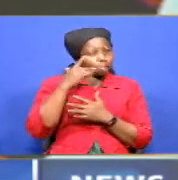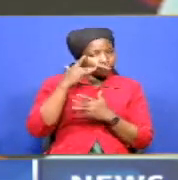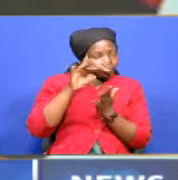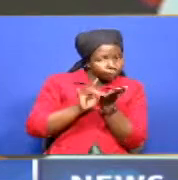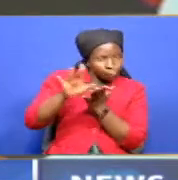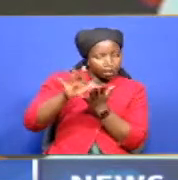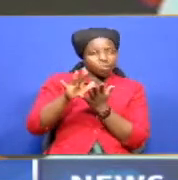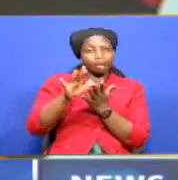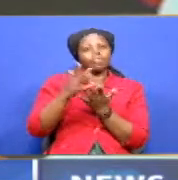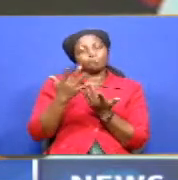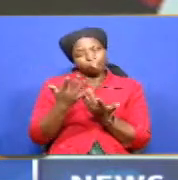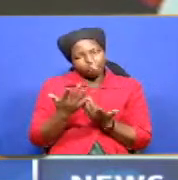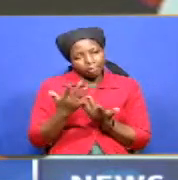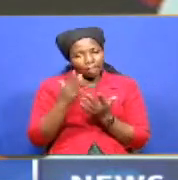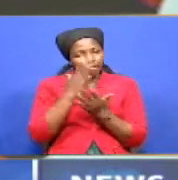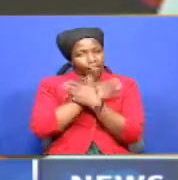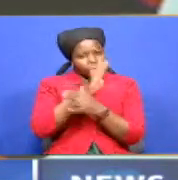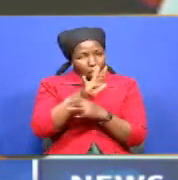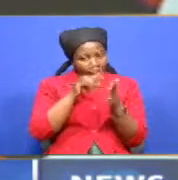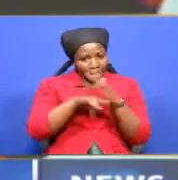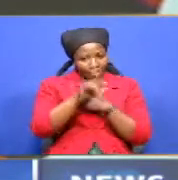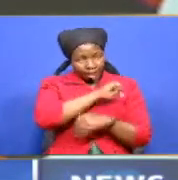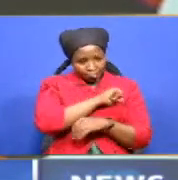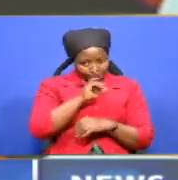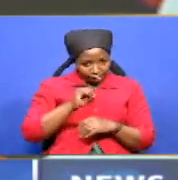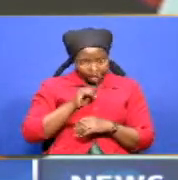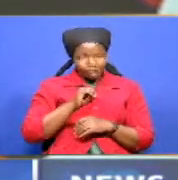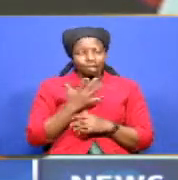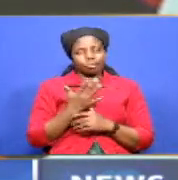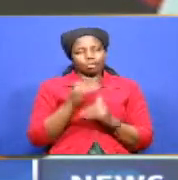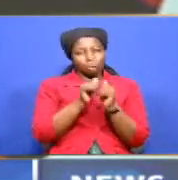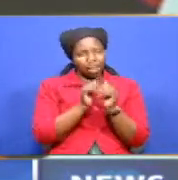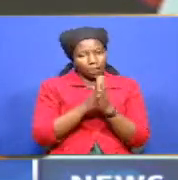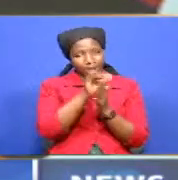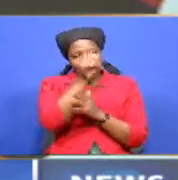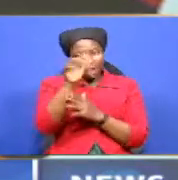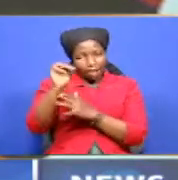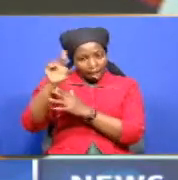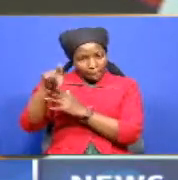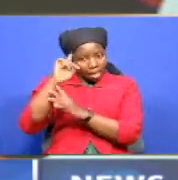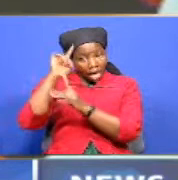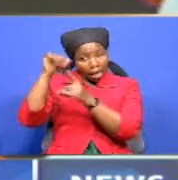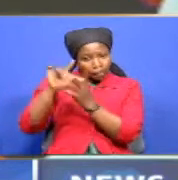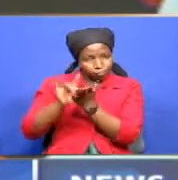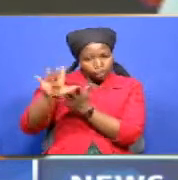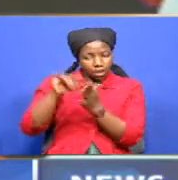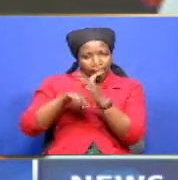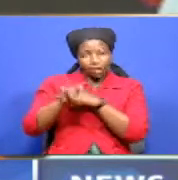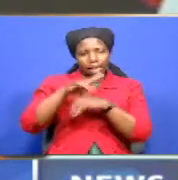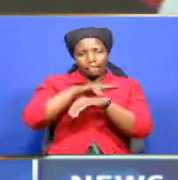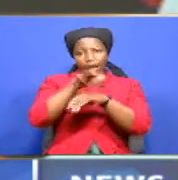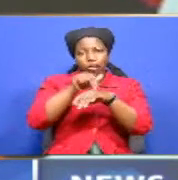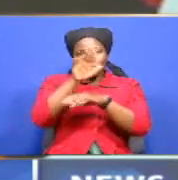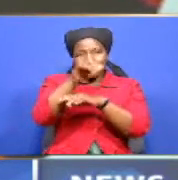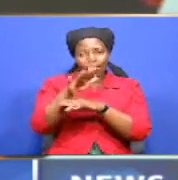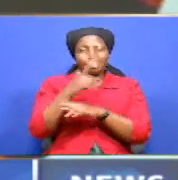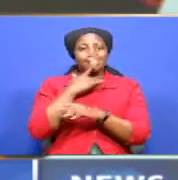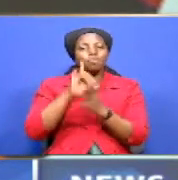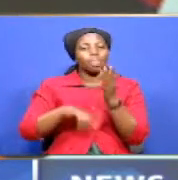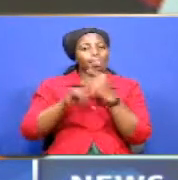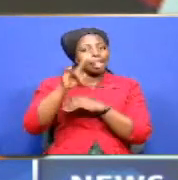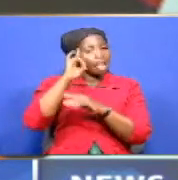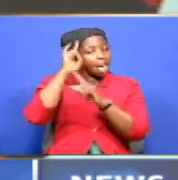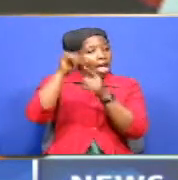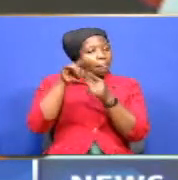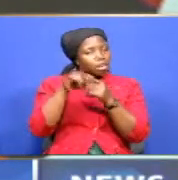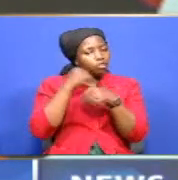Senate leadership and the mooted censure of some MPs at the National Assembly claiming that the move is aimed at intimidating